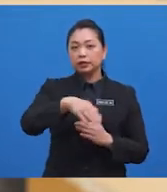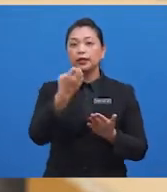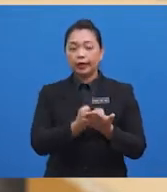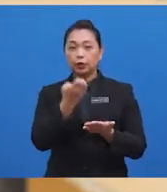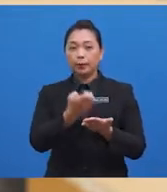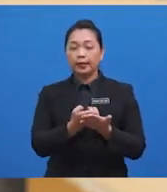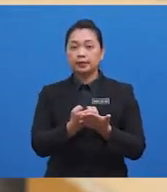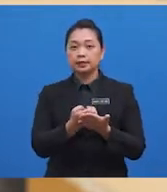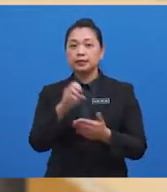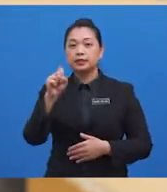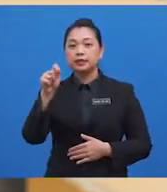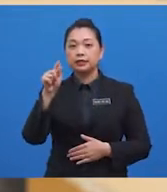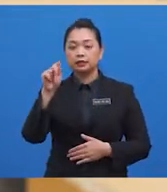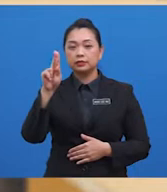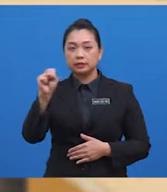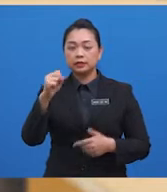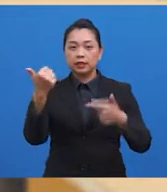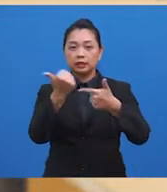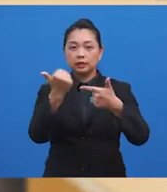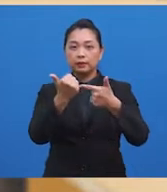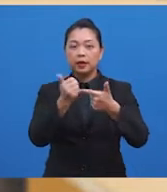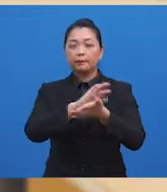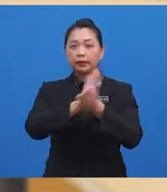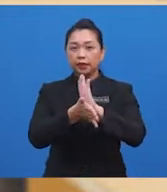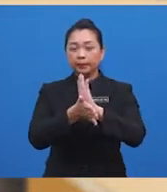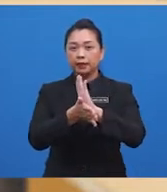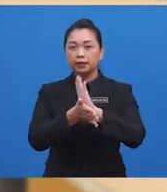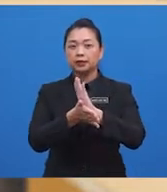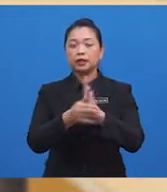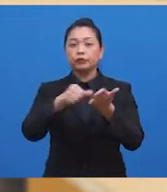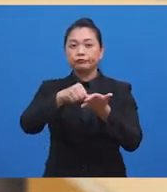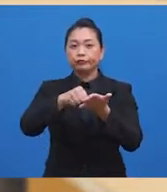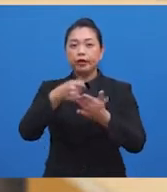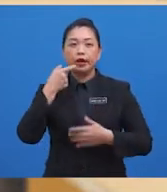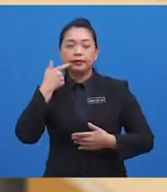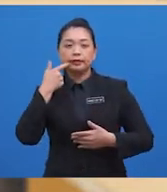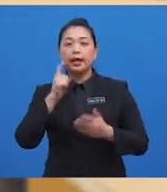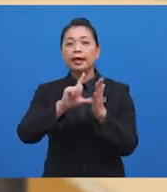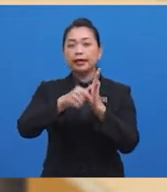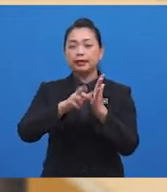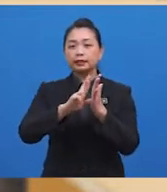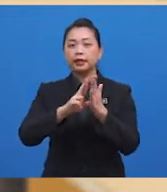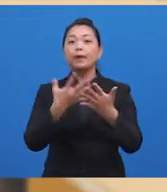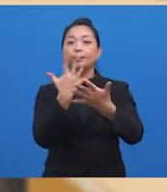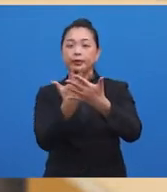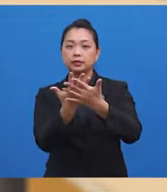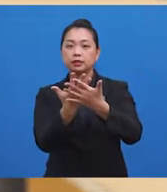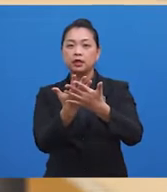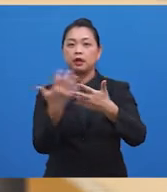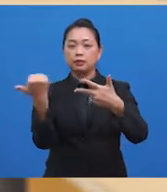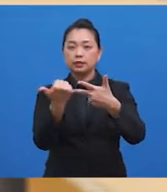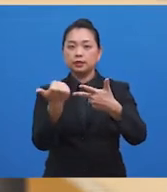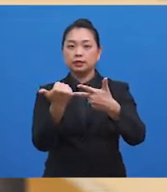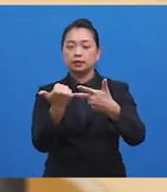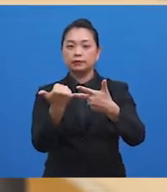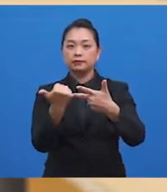status? Or B, becoming a drug addict and a criminal and later going to prison for it? Or